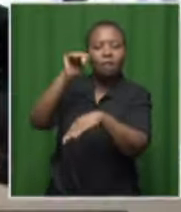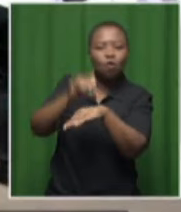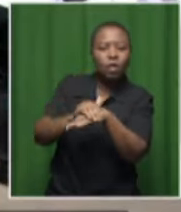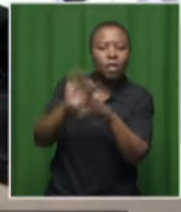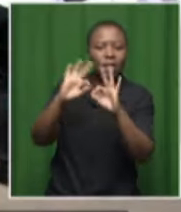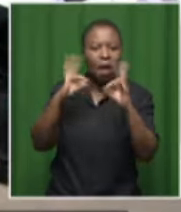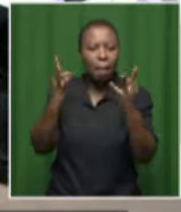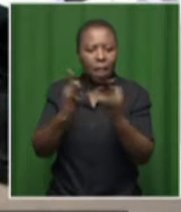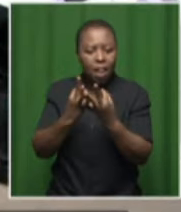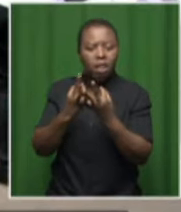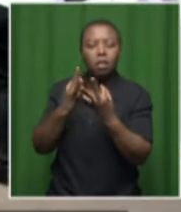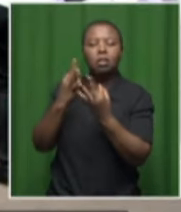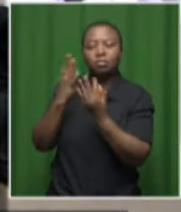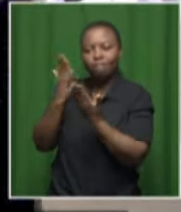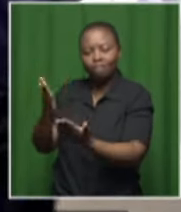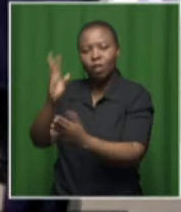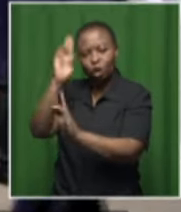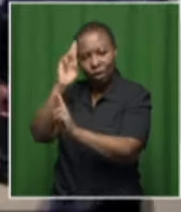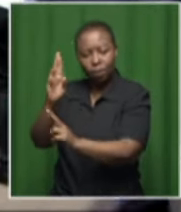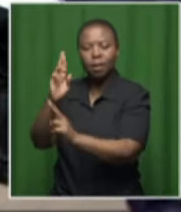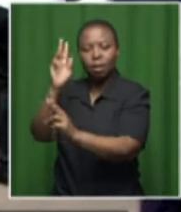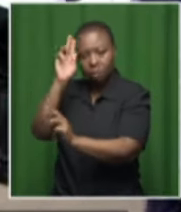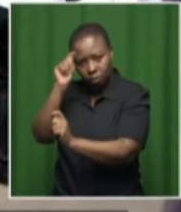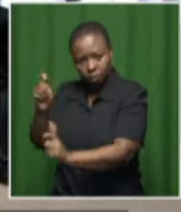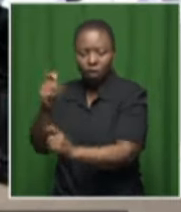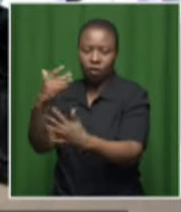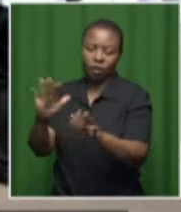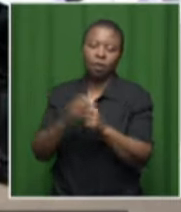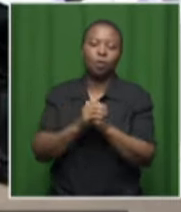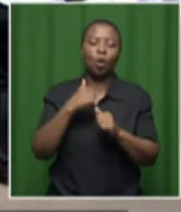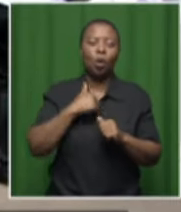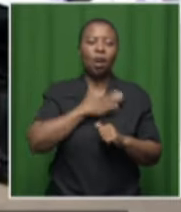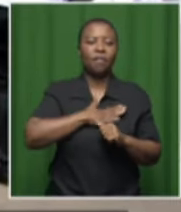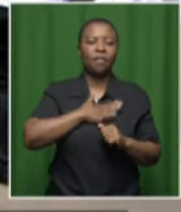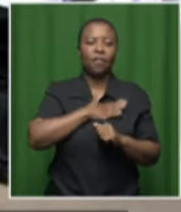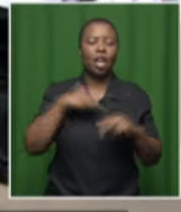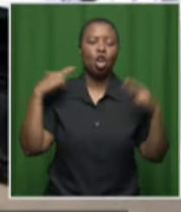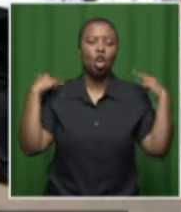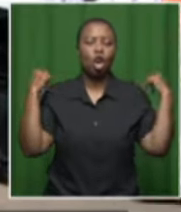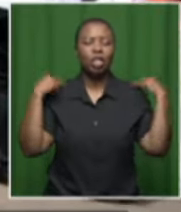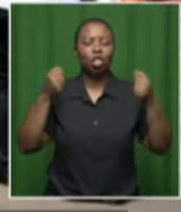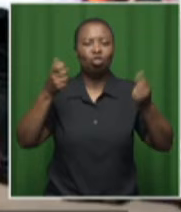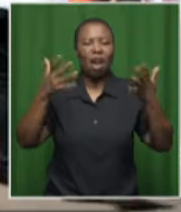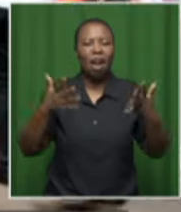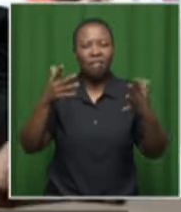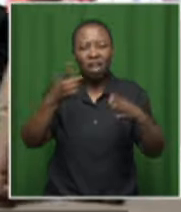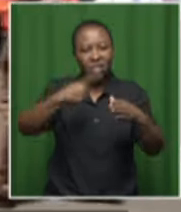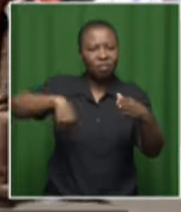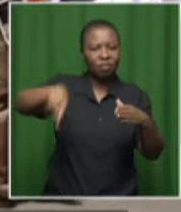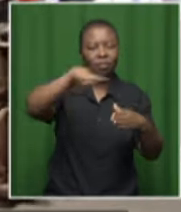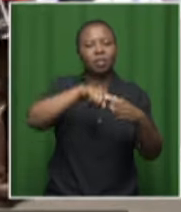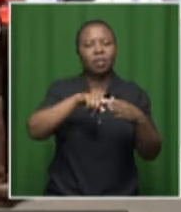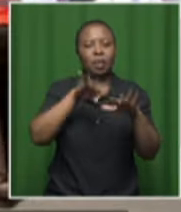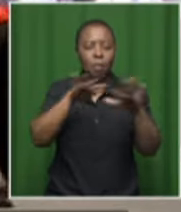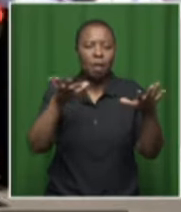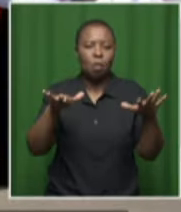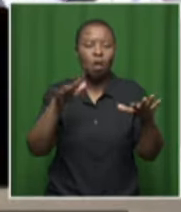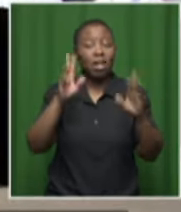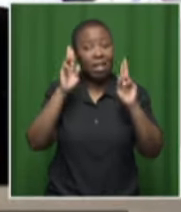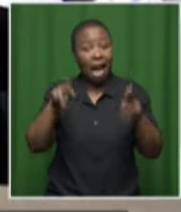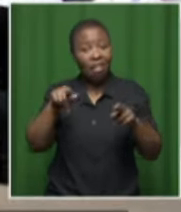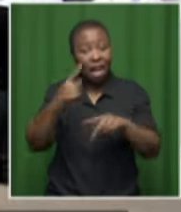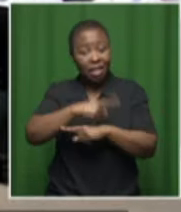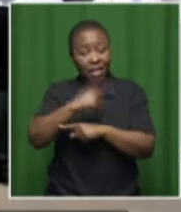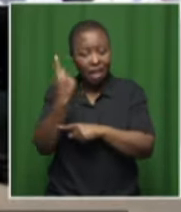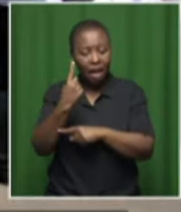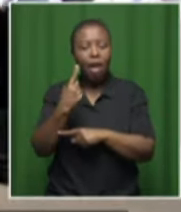We feel as professionals and as nurses and a driver that died on that day, we feel very much happy that they